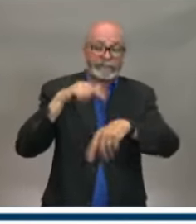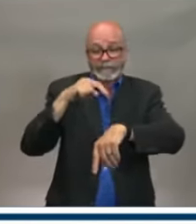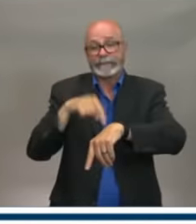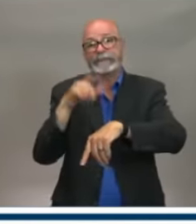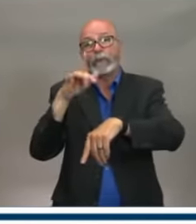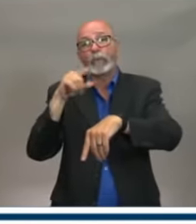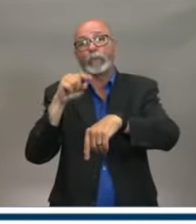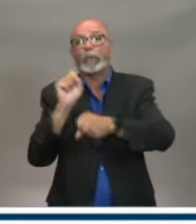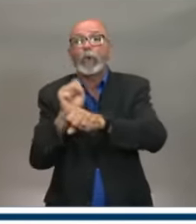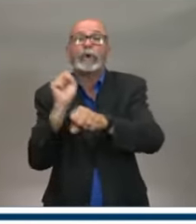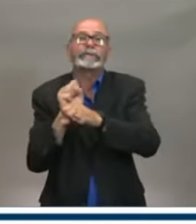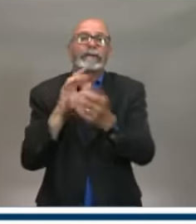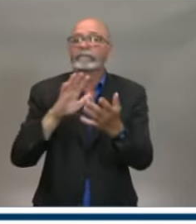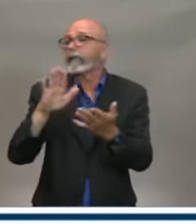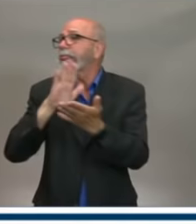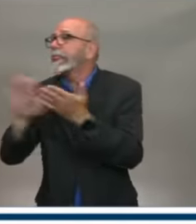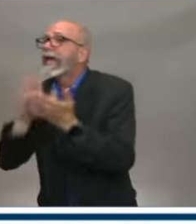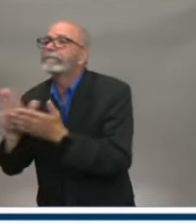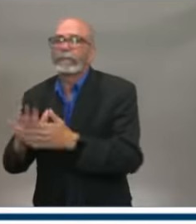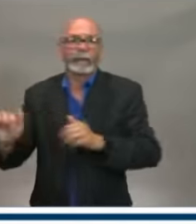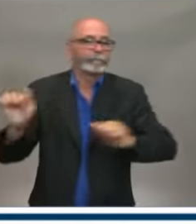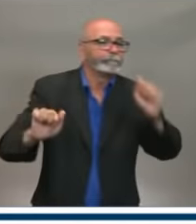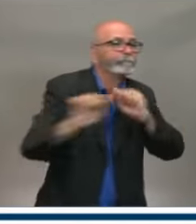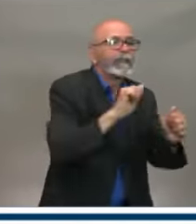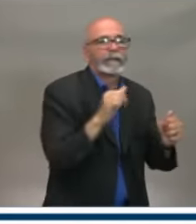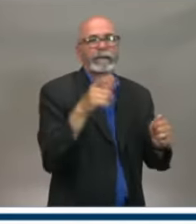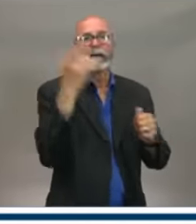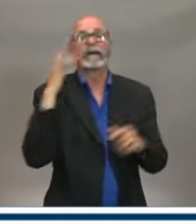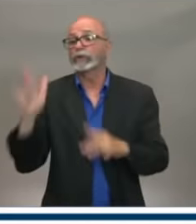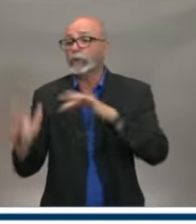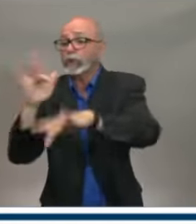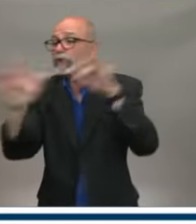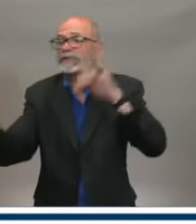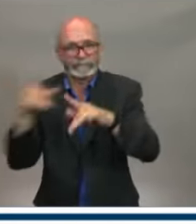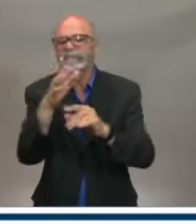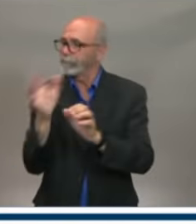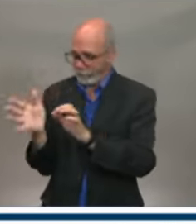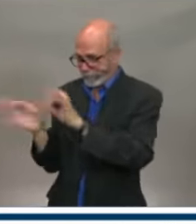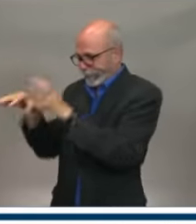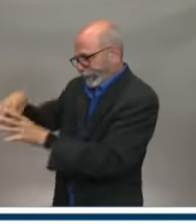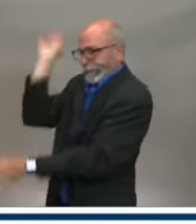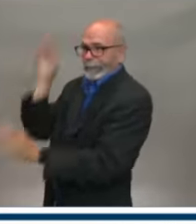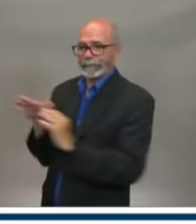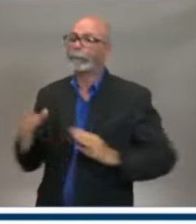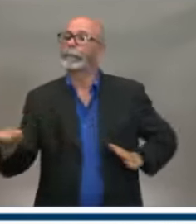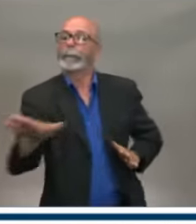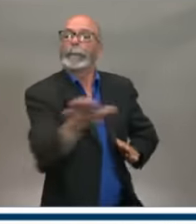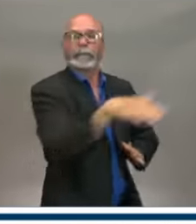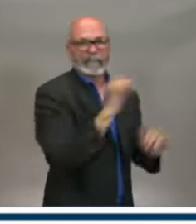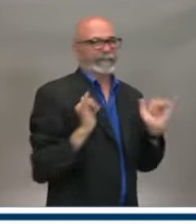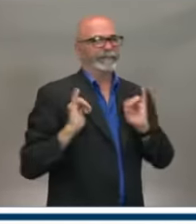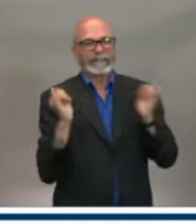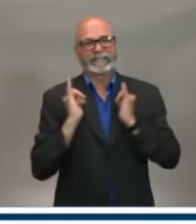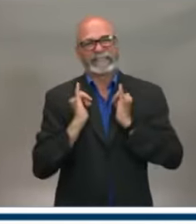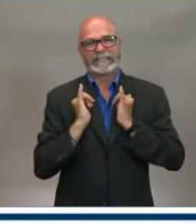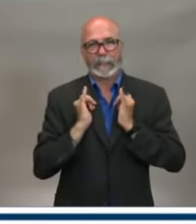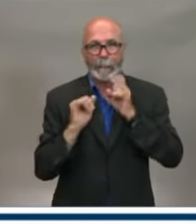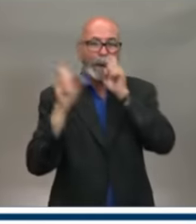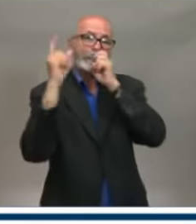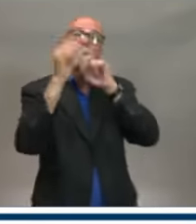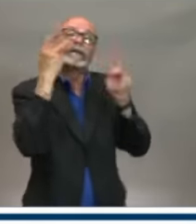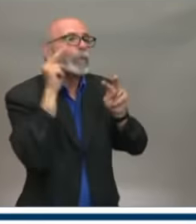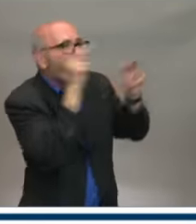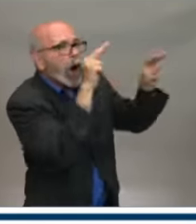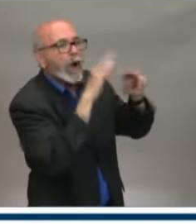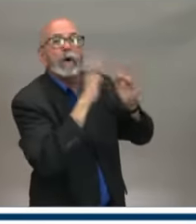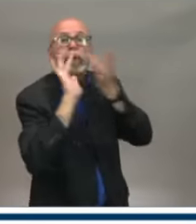making sure we're cleaning those. And we've got recommendations about, we encourage Nova Scotians to consider wearing a mask, a